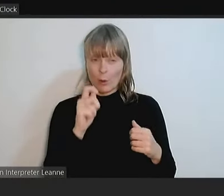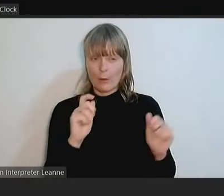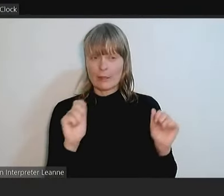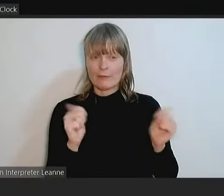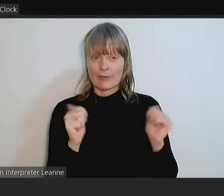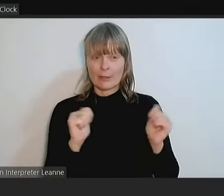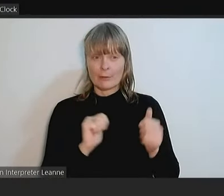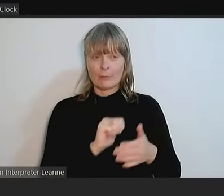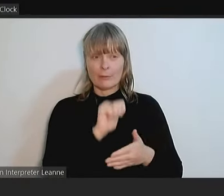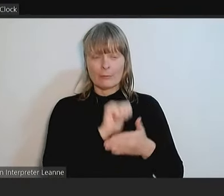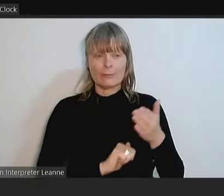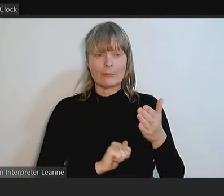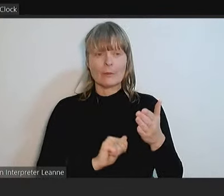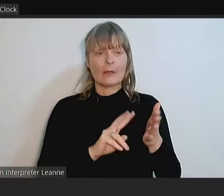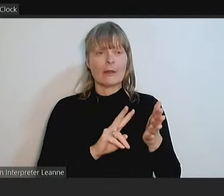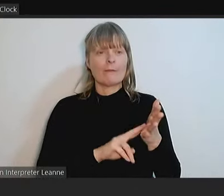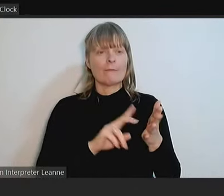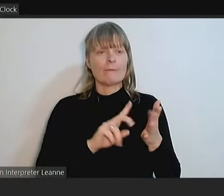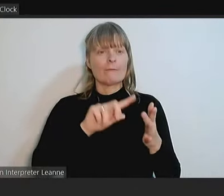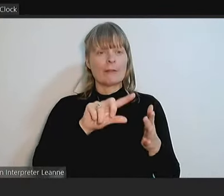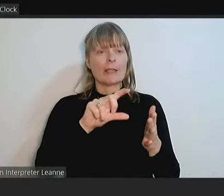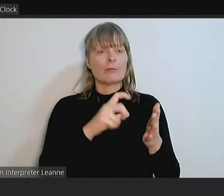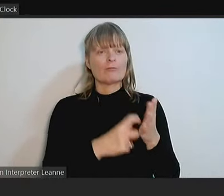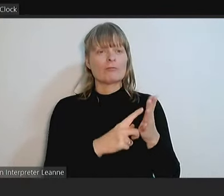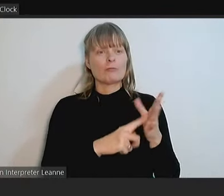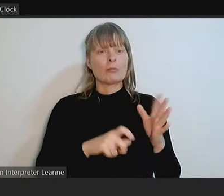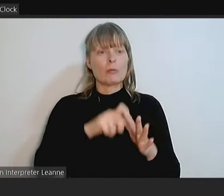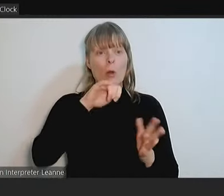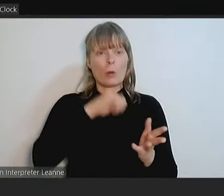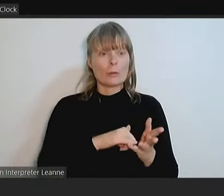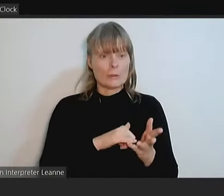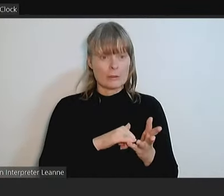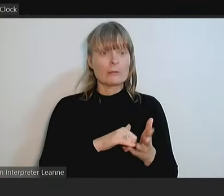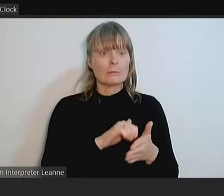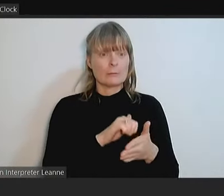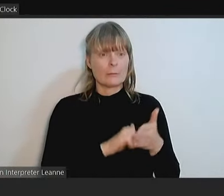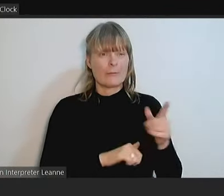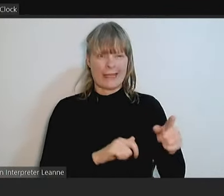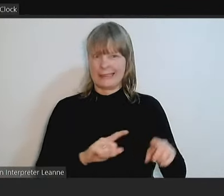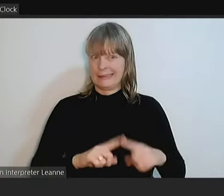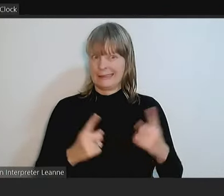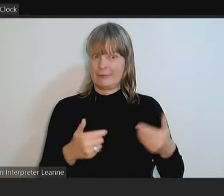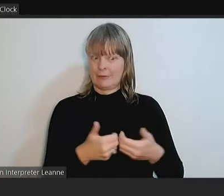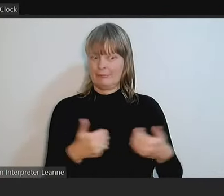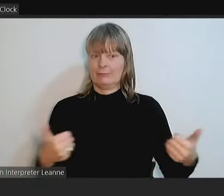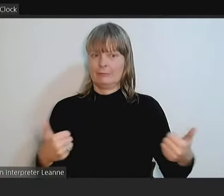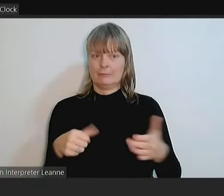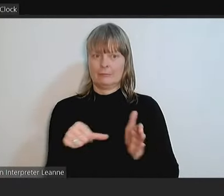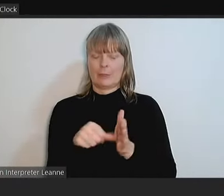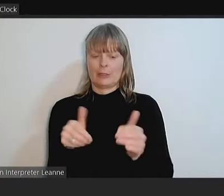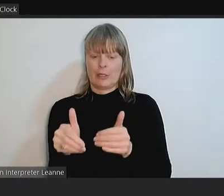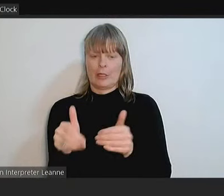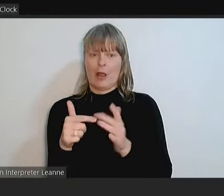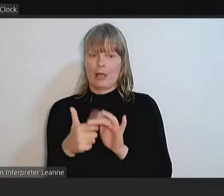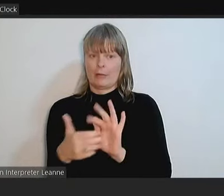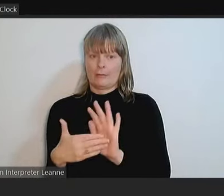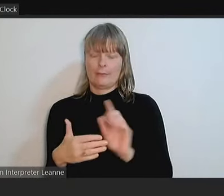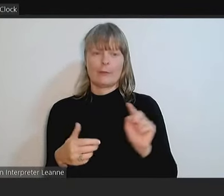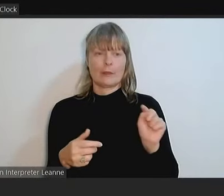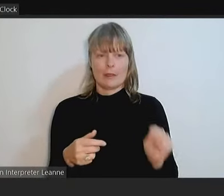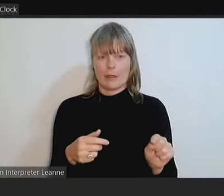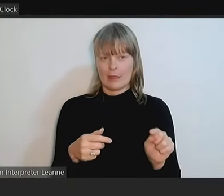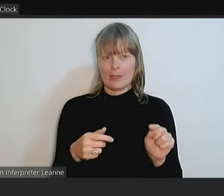Vic Roads there. That's a different budget item, which is a different part of the budget. This is fundamentally